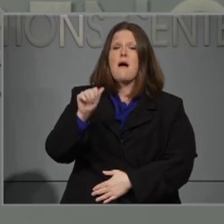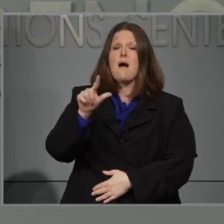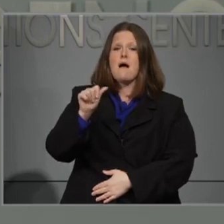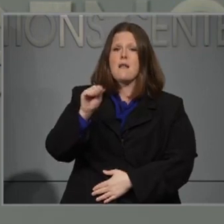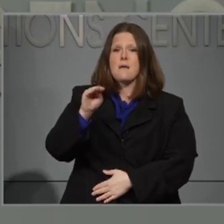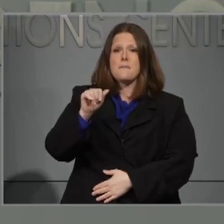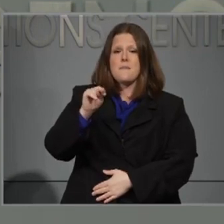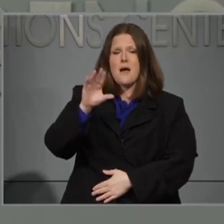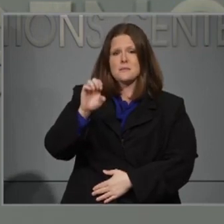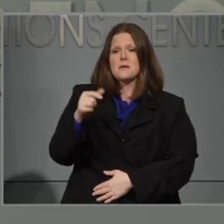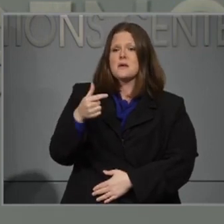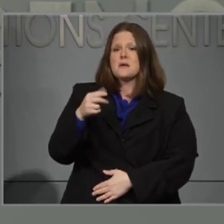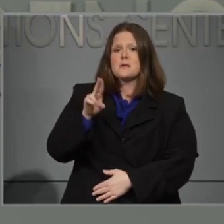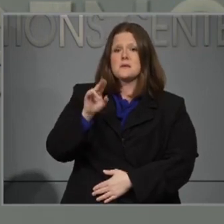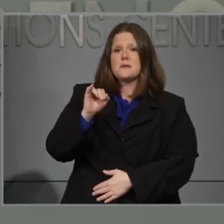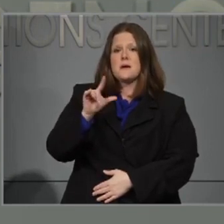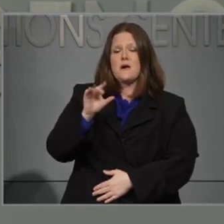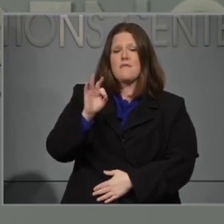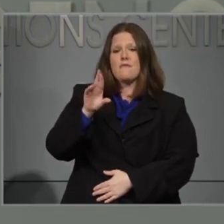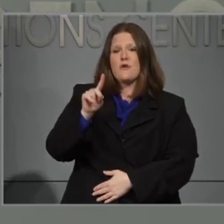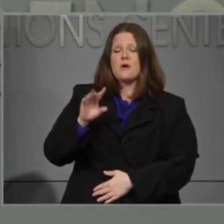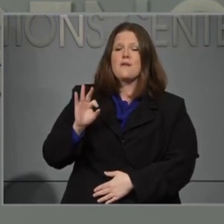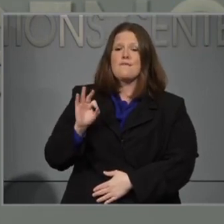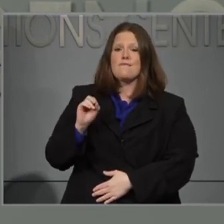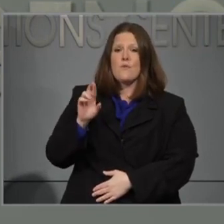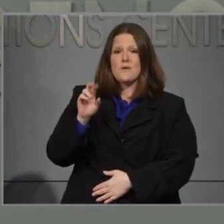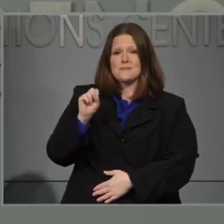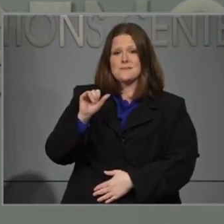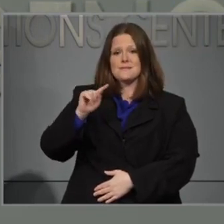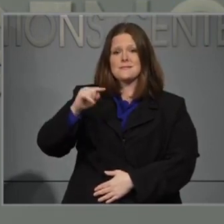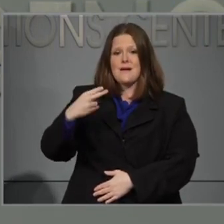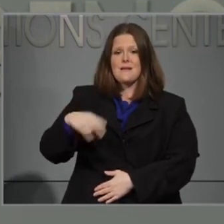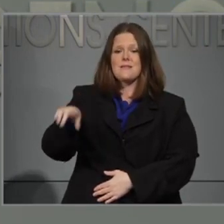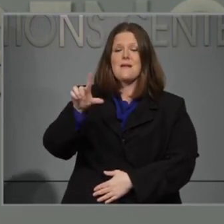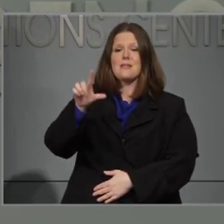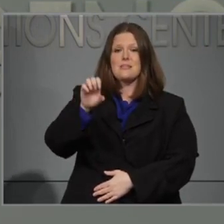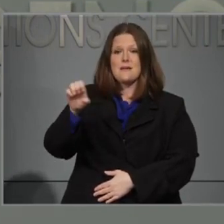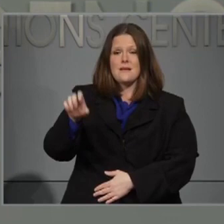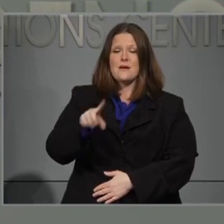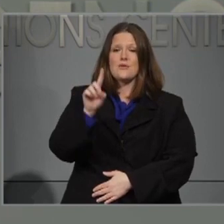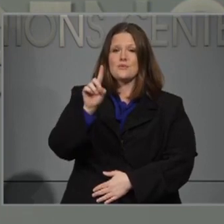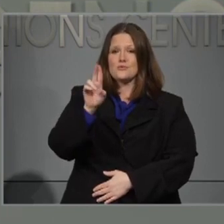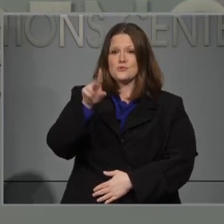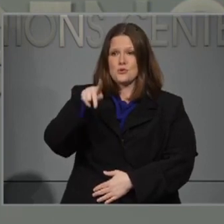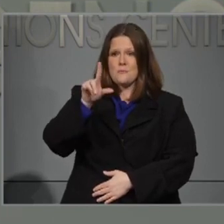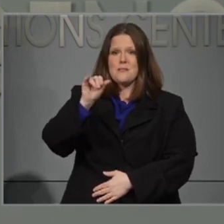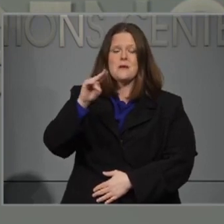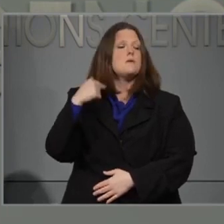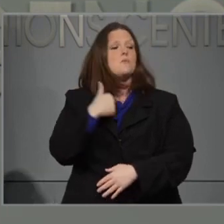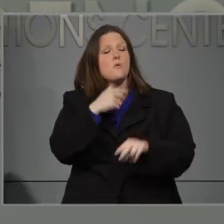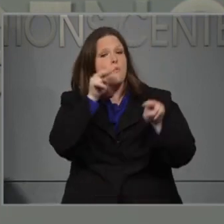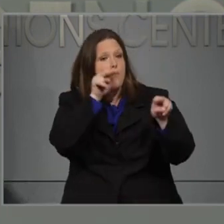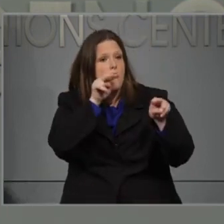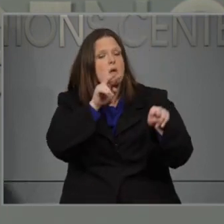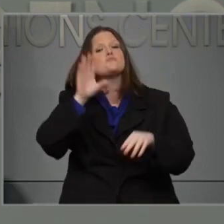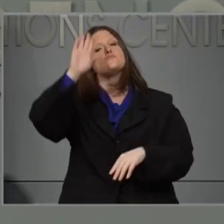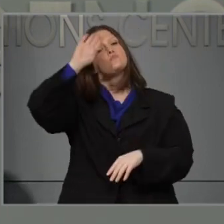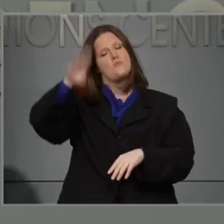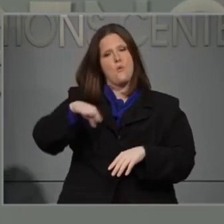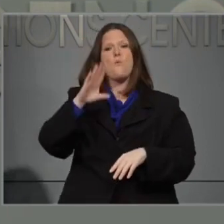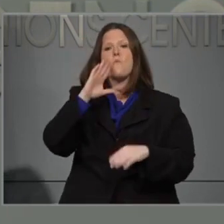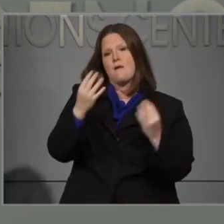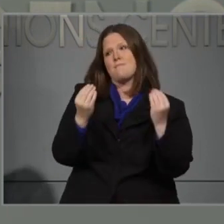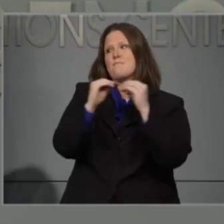Forsyth, Lee, and Duplin. And as we continue to track our trends closely, we know there will be other counties added to that list.